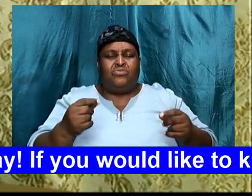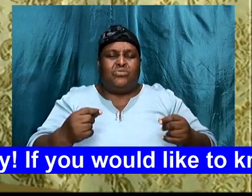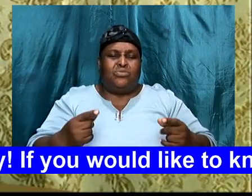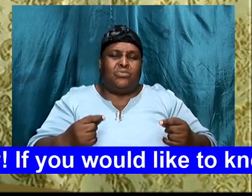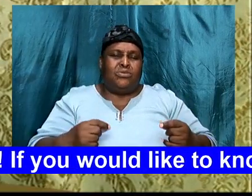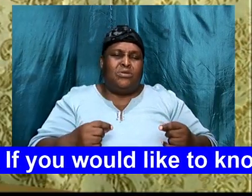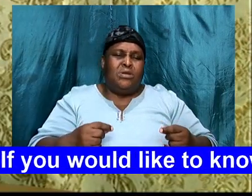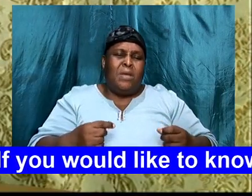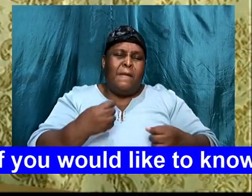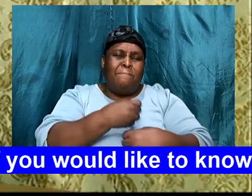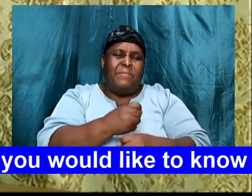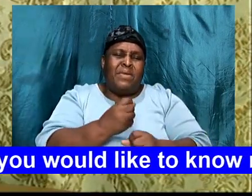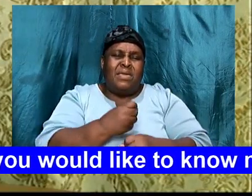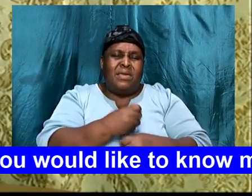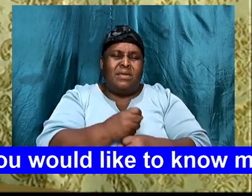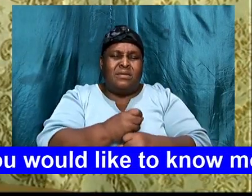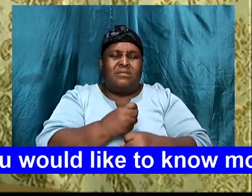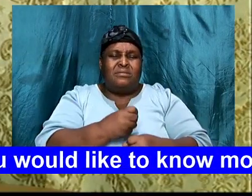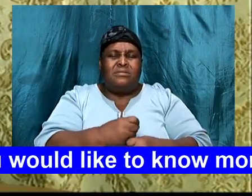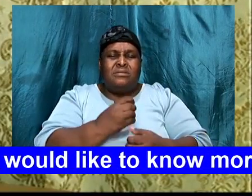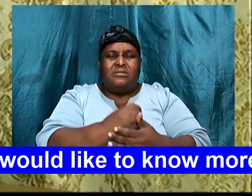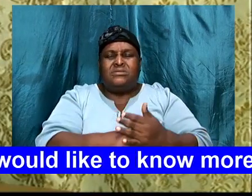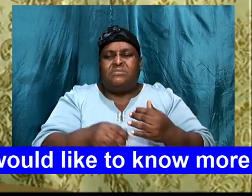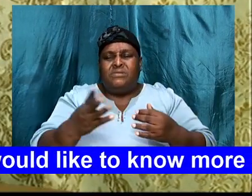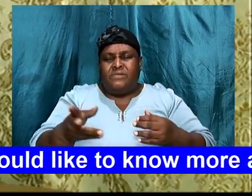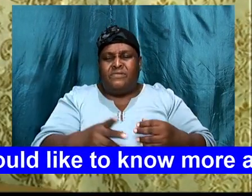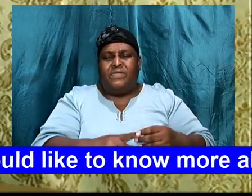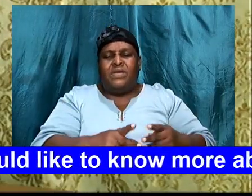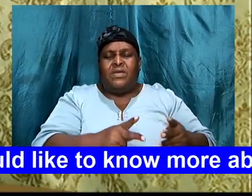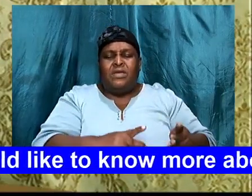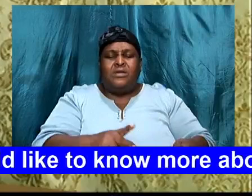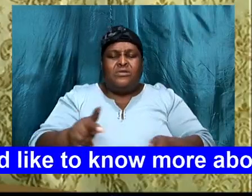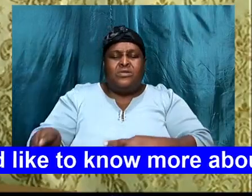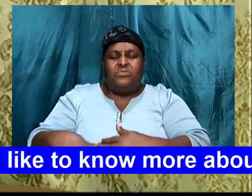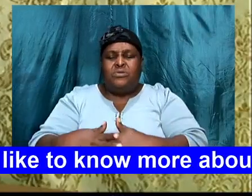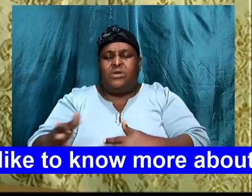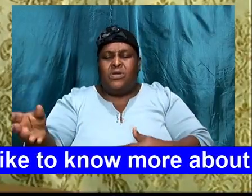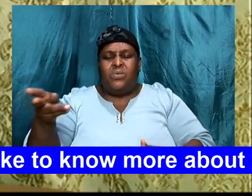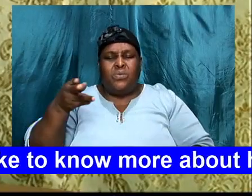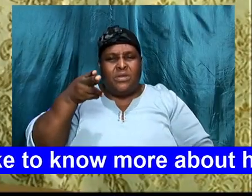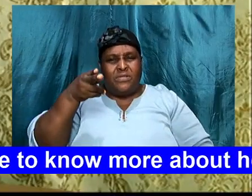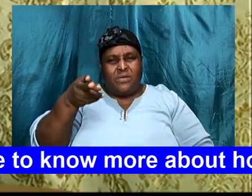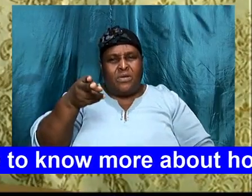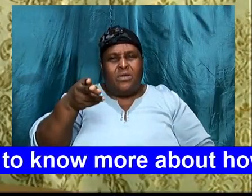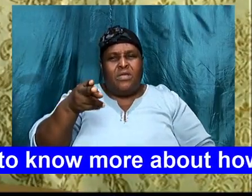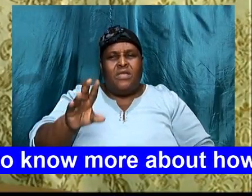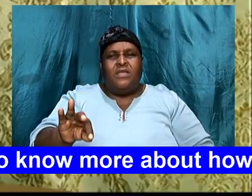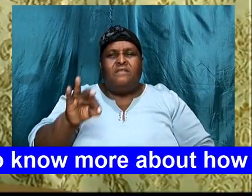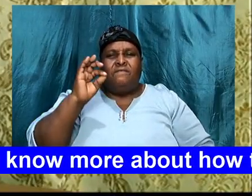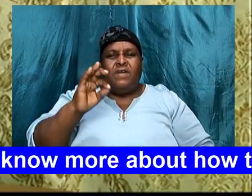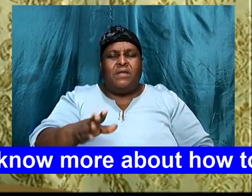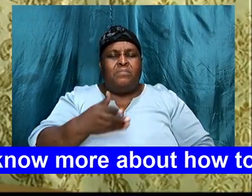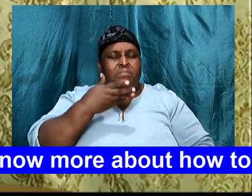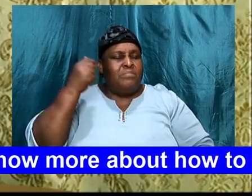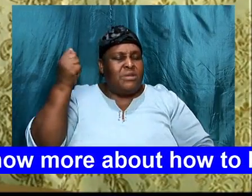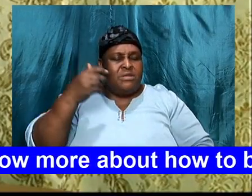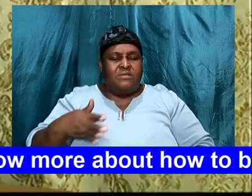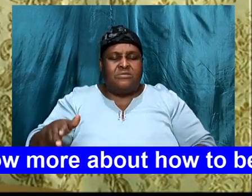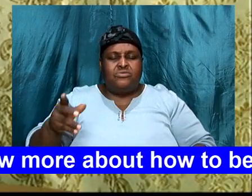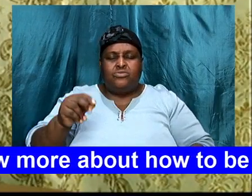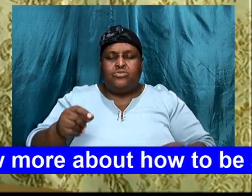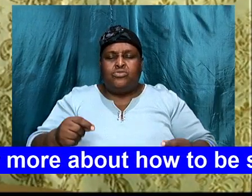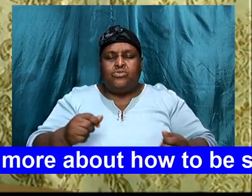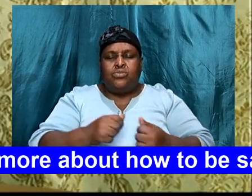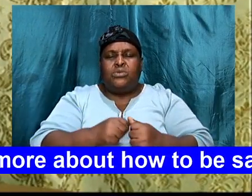some of them, great Jesus, to put down the gun, and to find, better things to do, with your lives, Lord, we